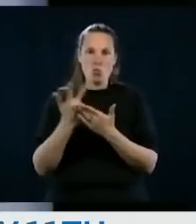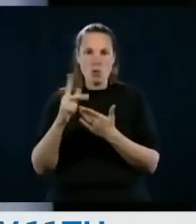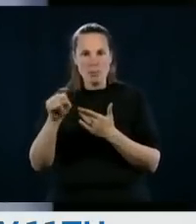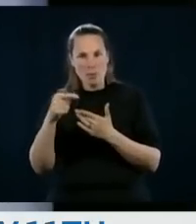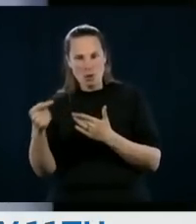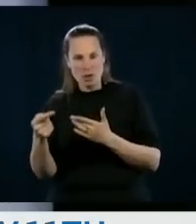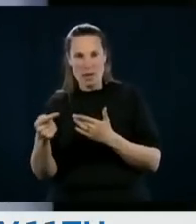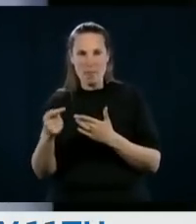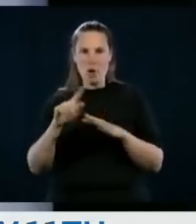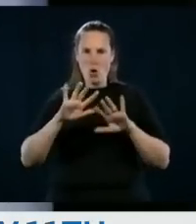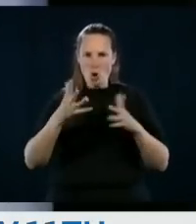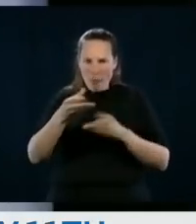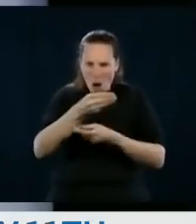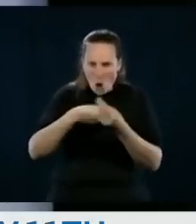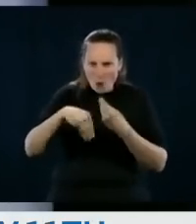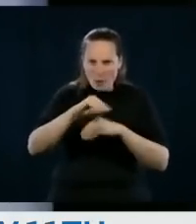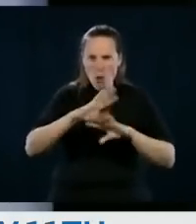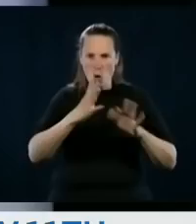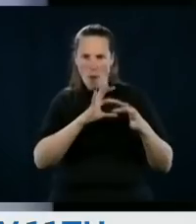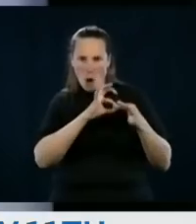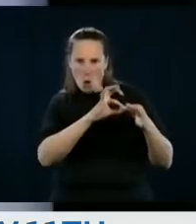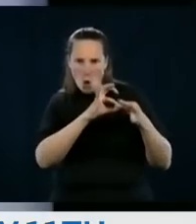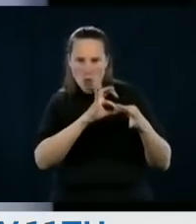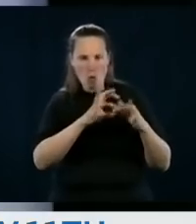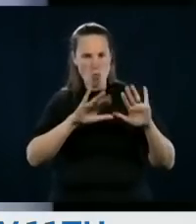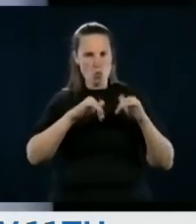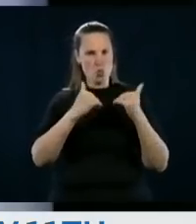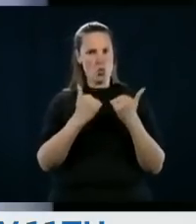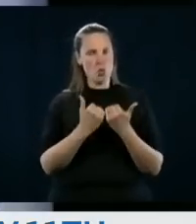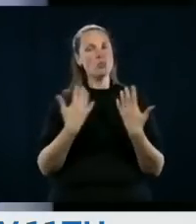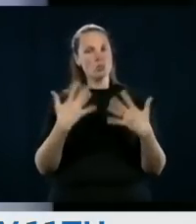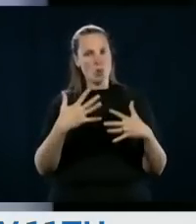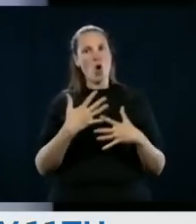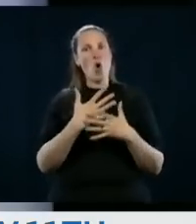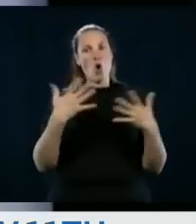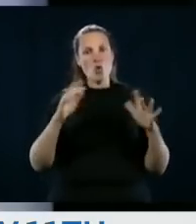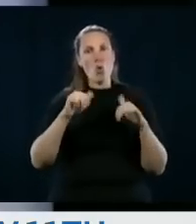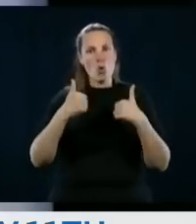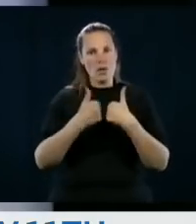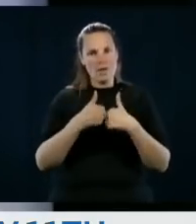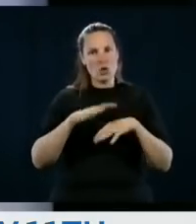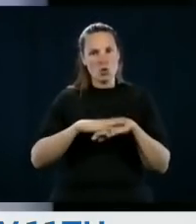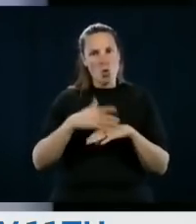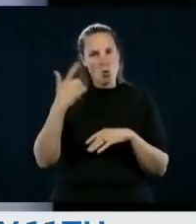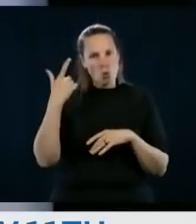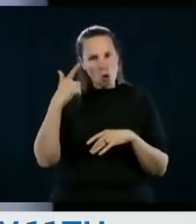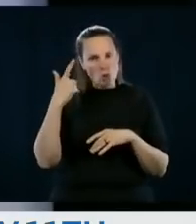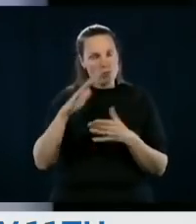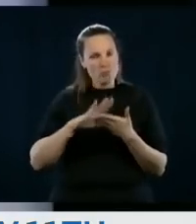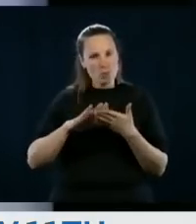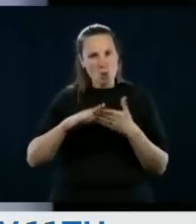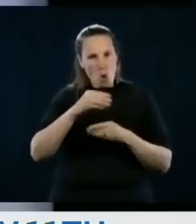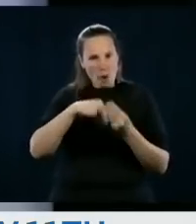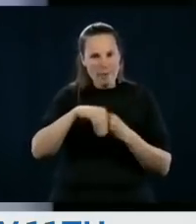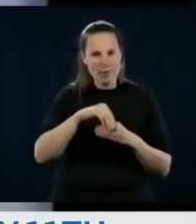is still a logistical challenge to be able to coordinate all of that in the field. And that is why